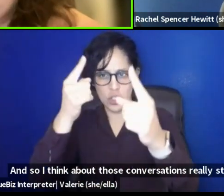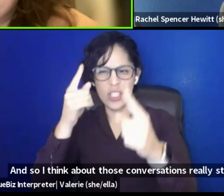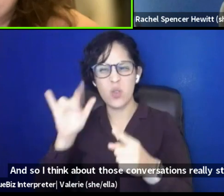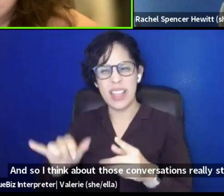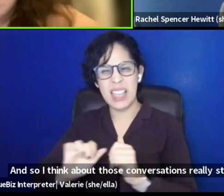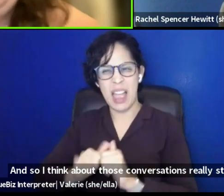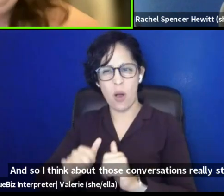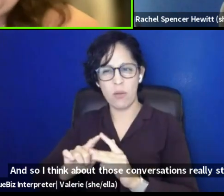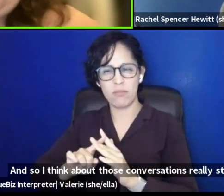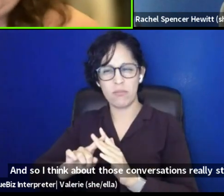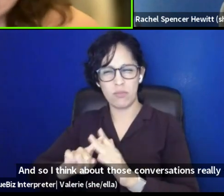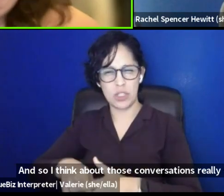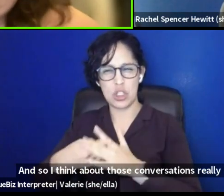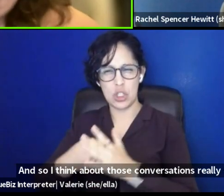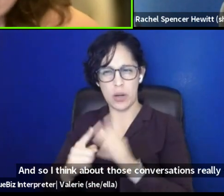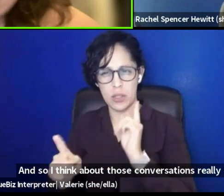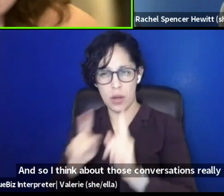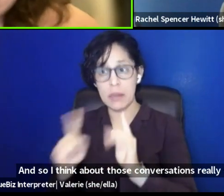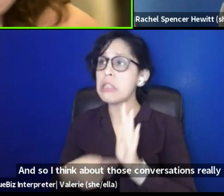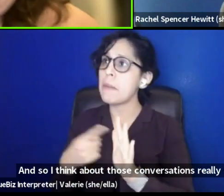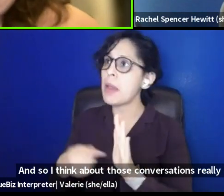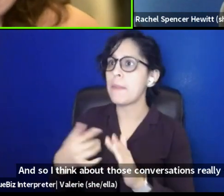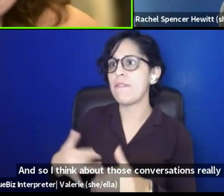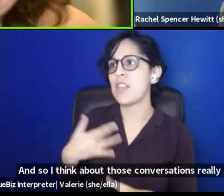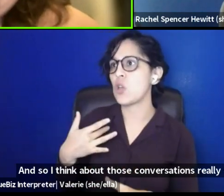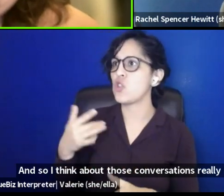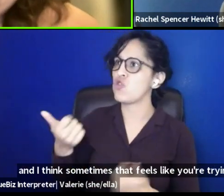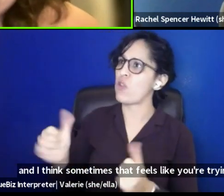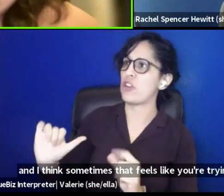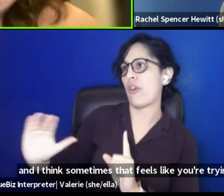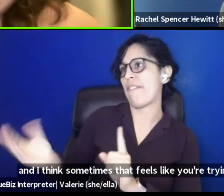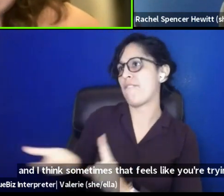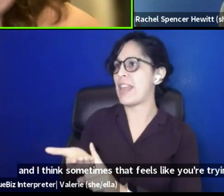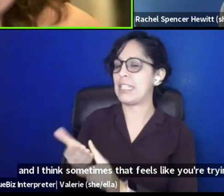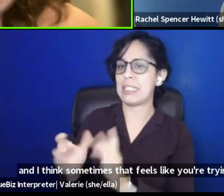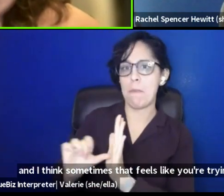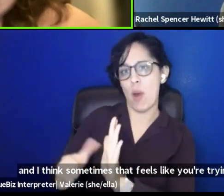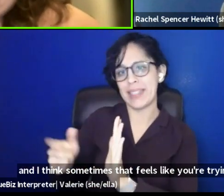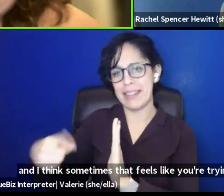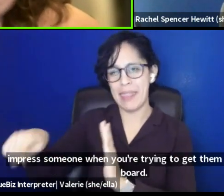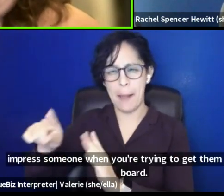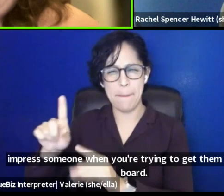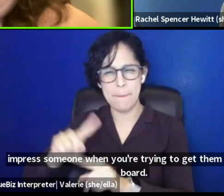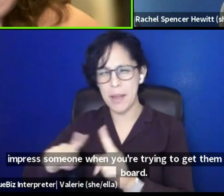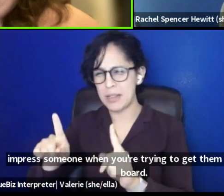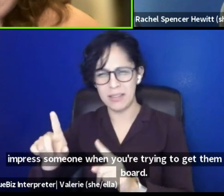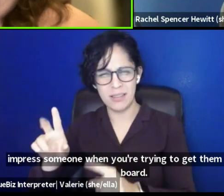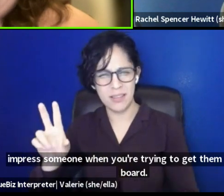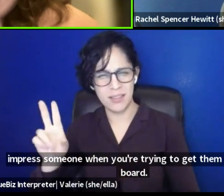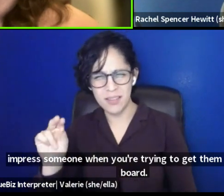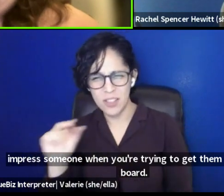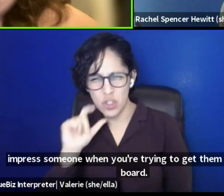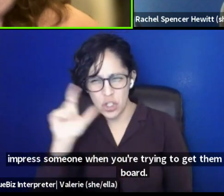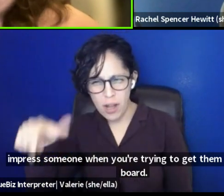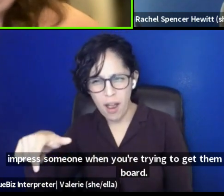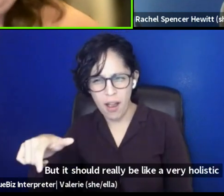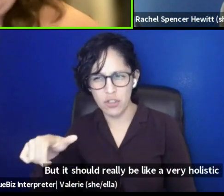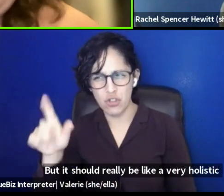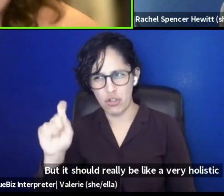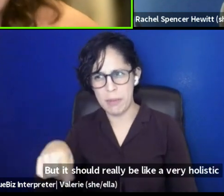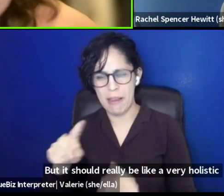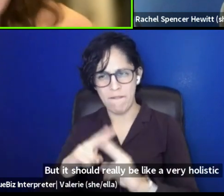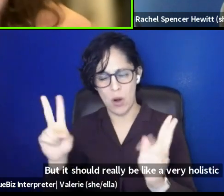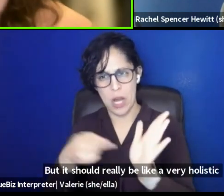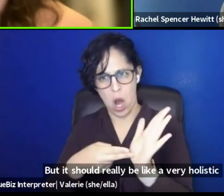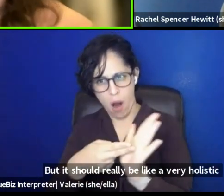feels like you're trying to impress someone when you're trying to get them on your board. Um, but it should really be like a very holistic conversation